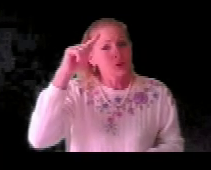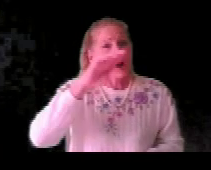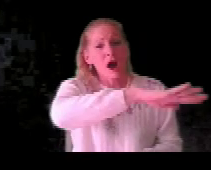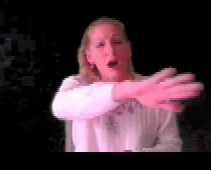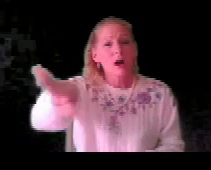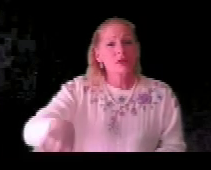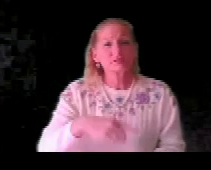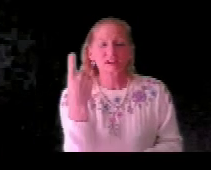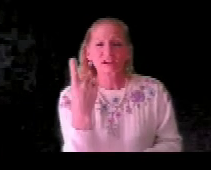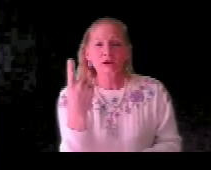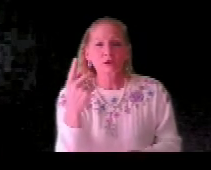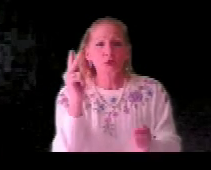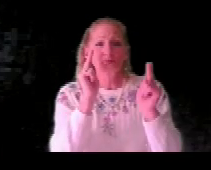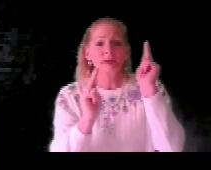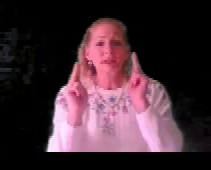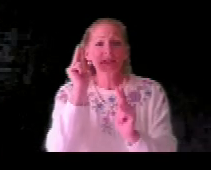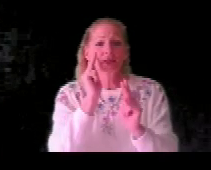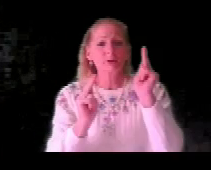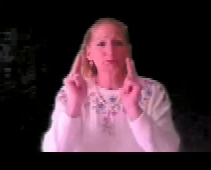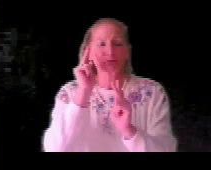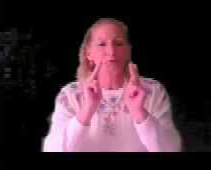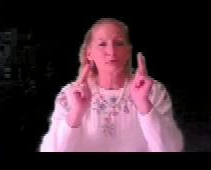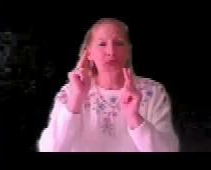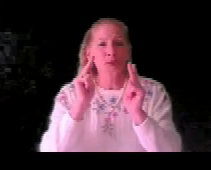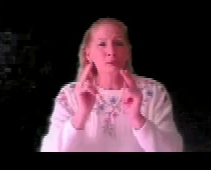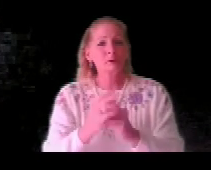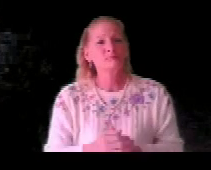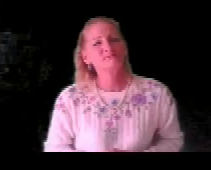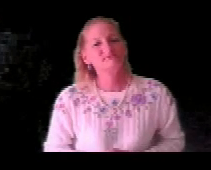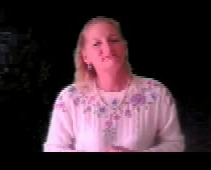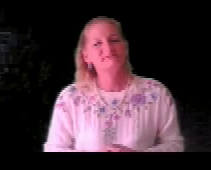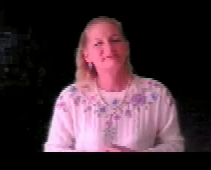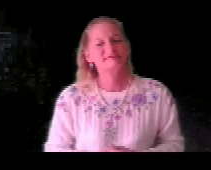This is for all the single people